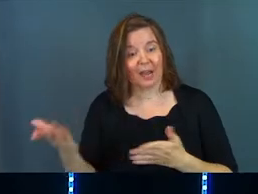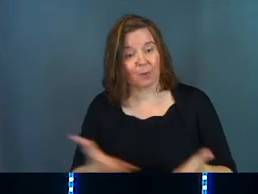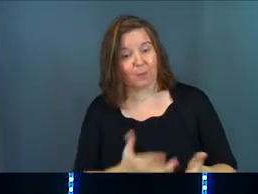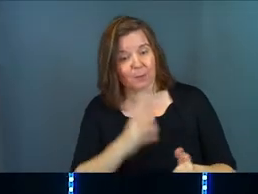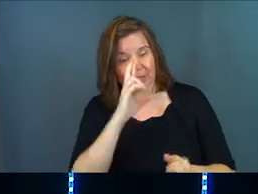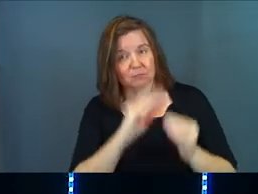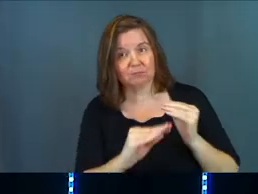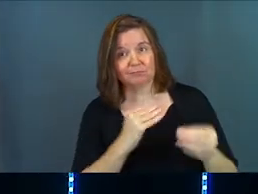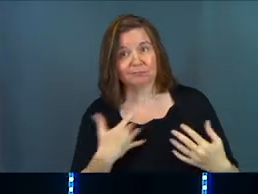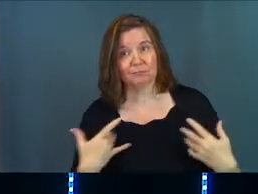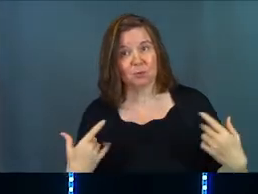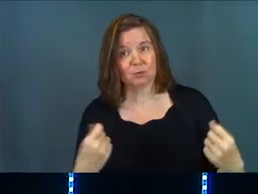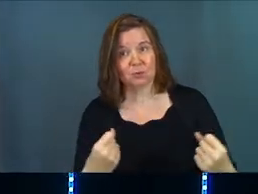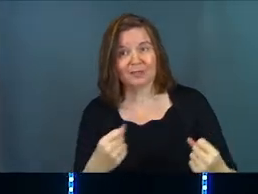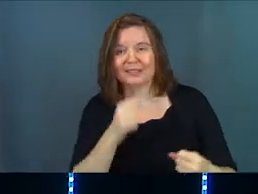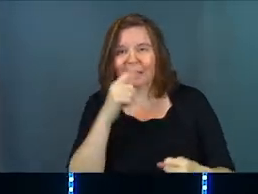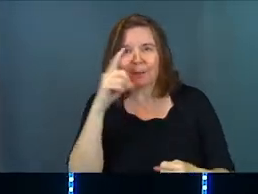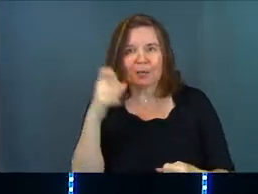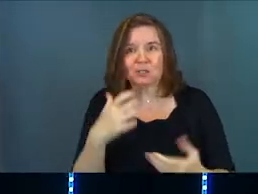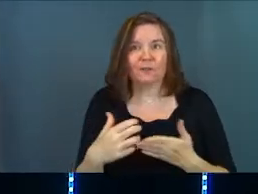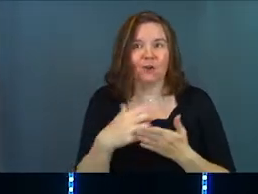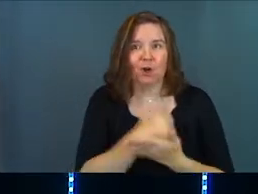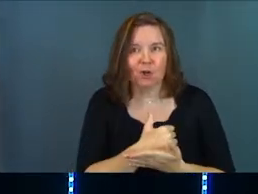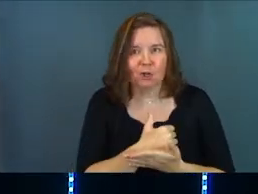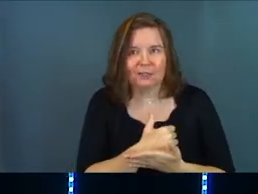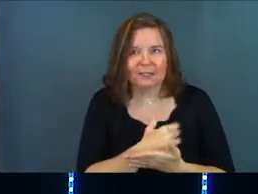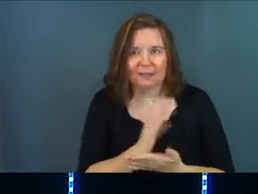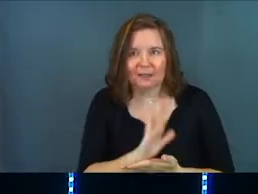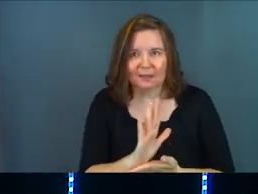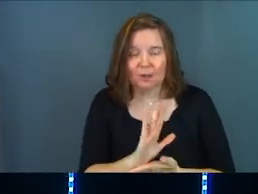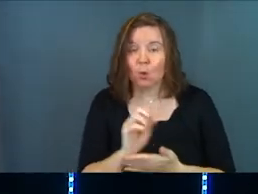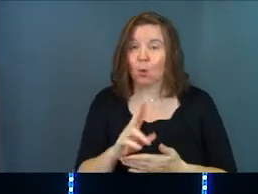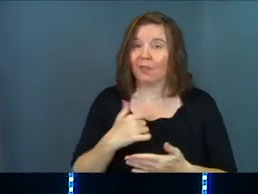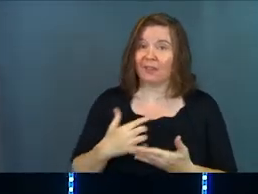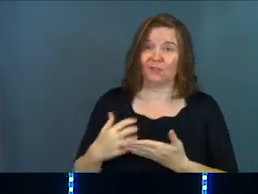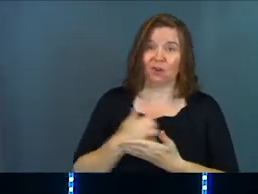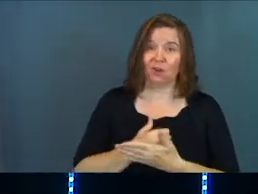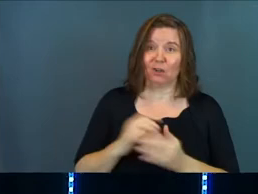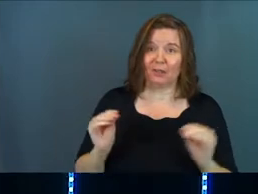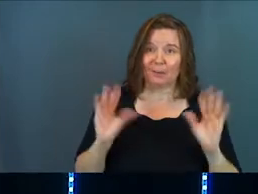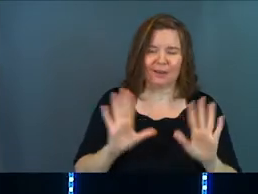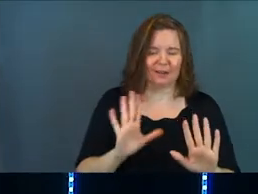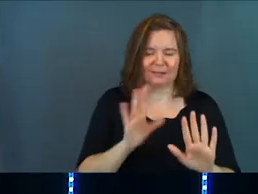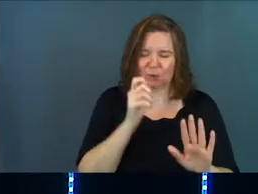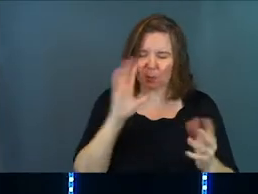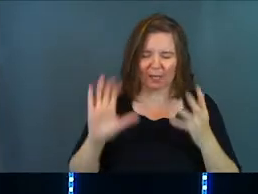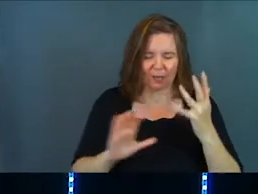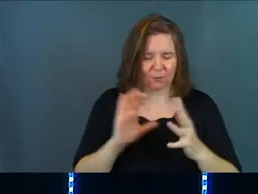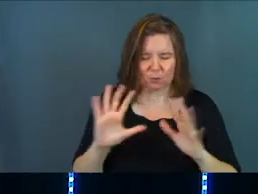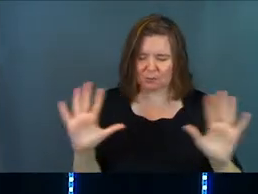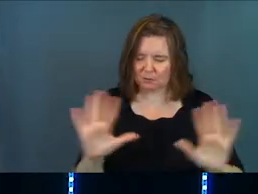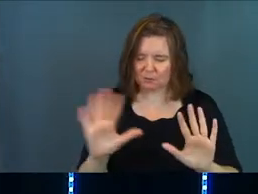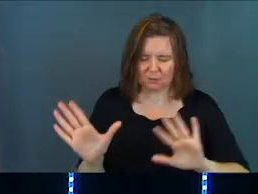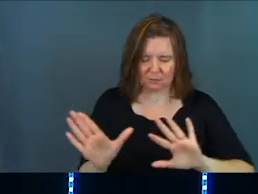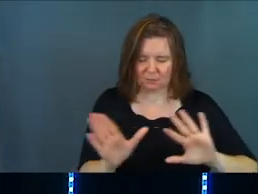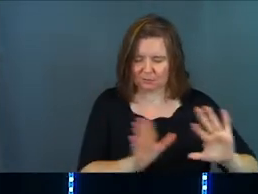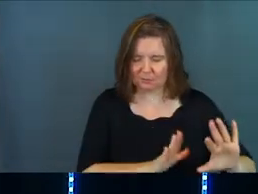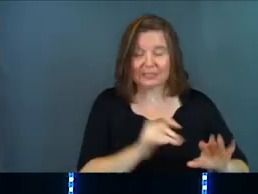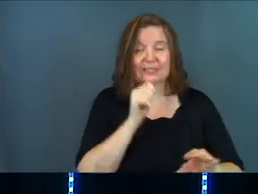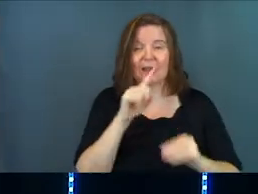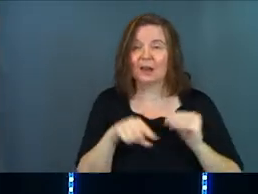I'll bring restoration. Not because you've earned the restoration or that you've earned the miracle. Don't get confused like that.